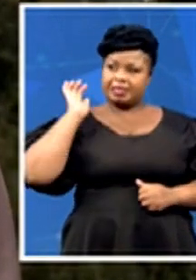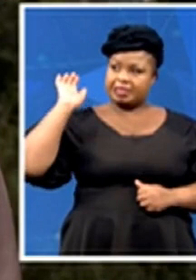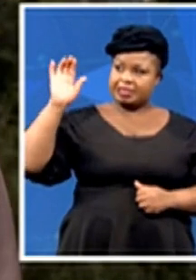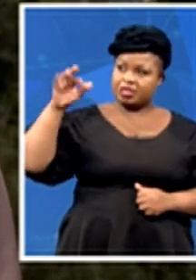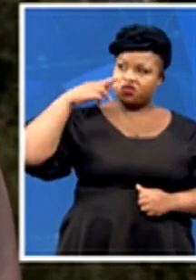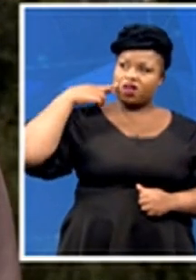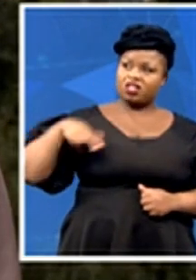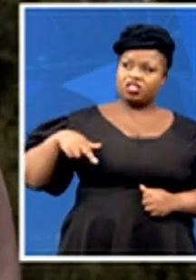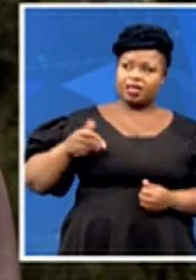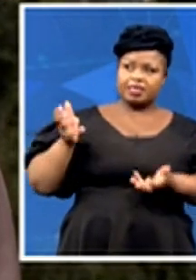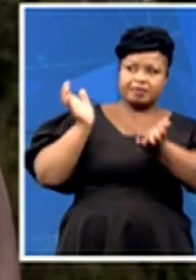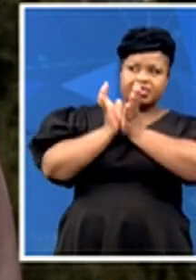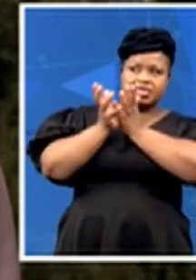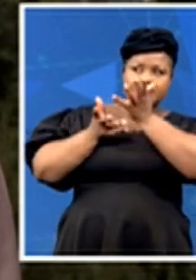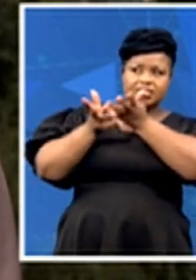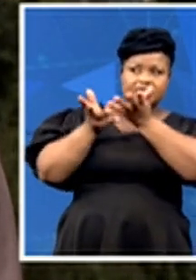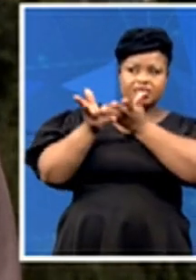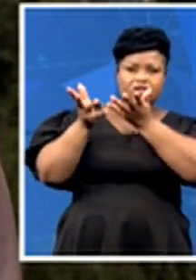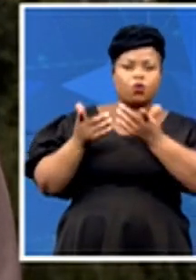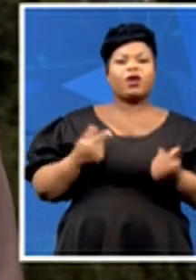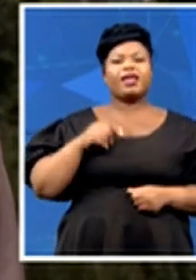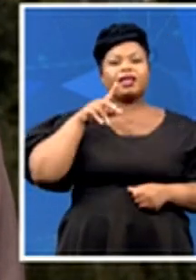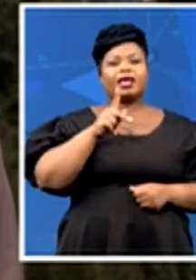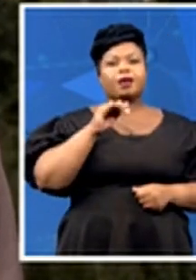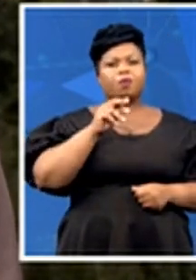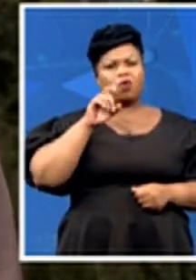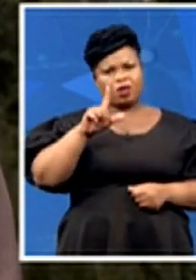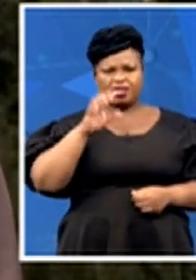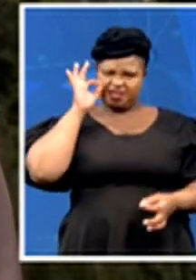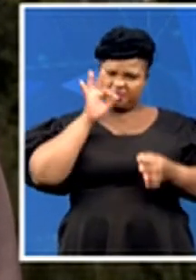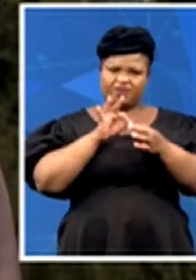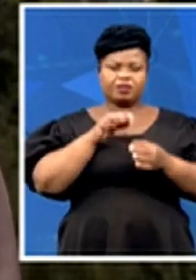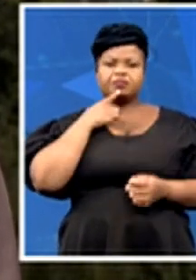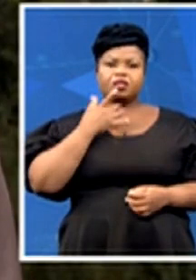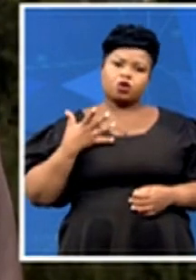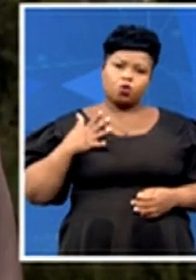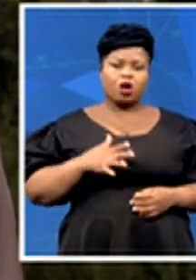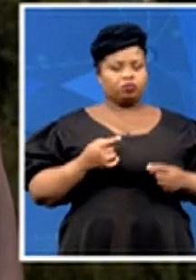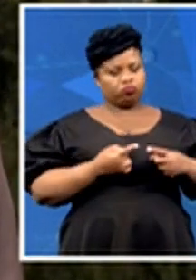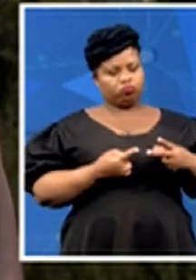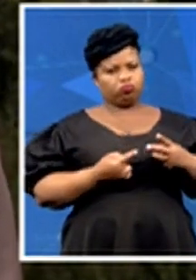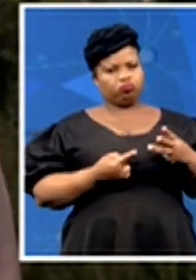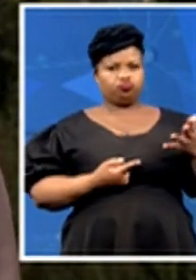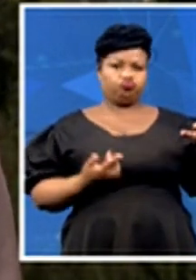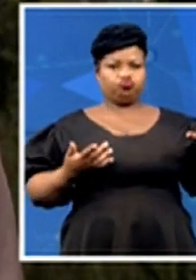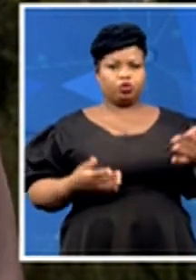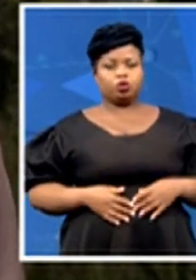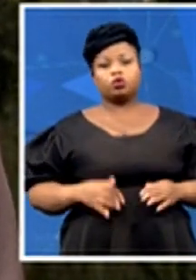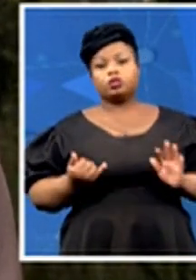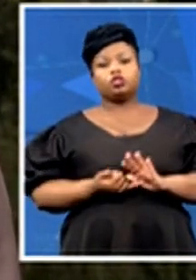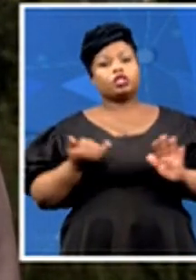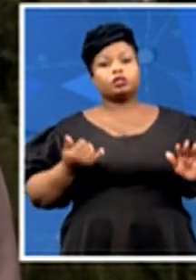in kabul and they were quite specific about that what they wanted in fact more just not just simply a request but an